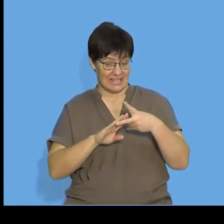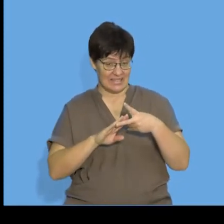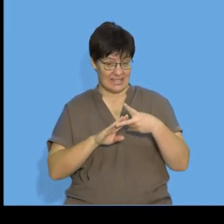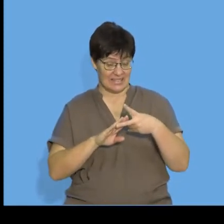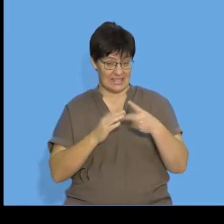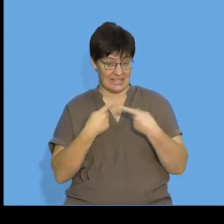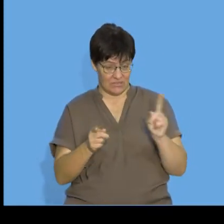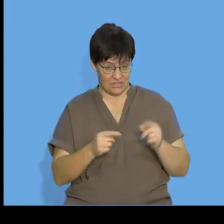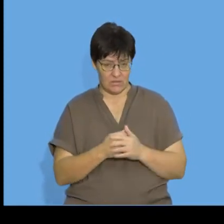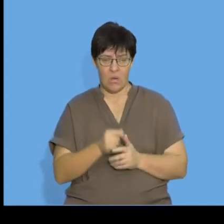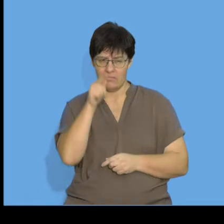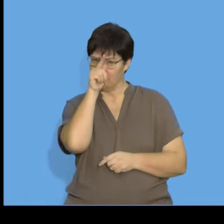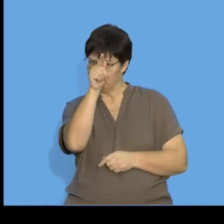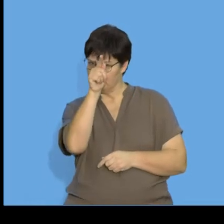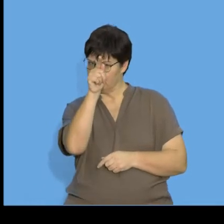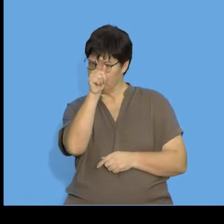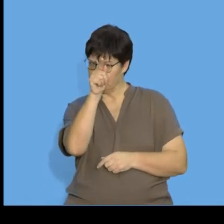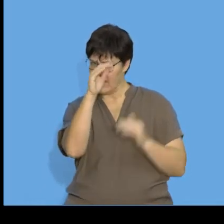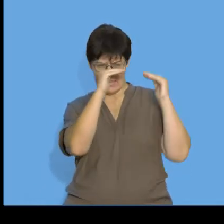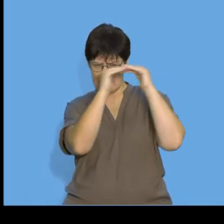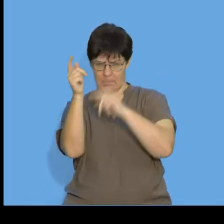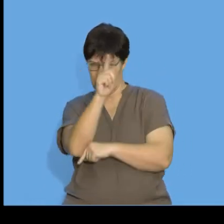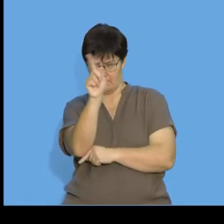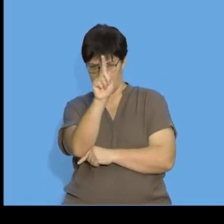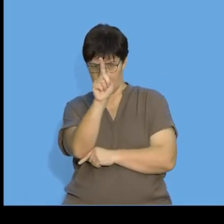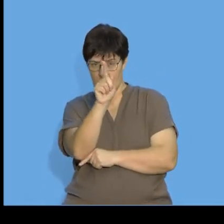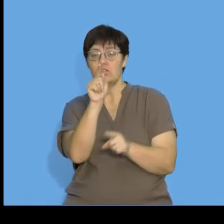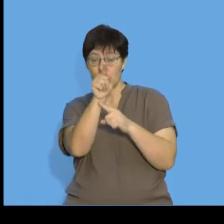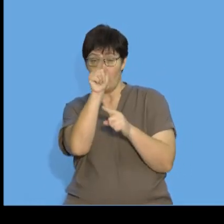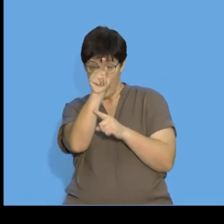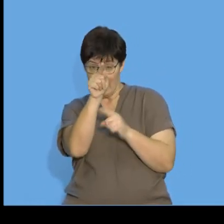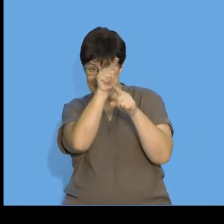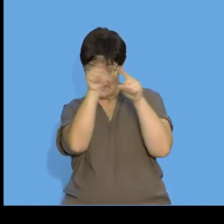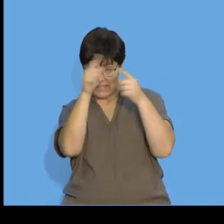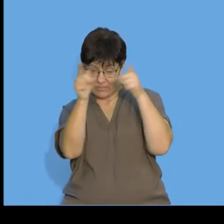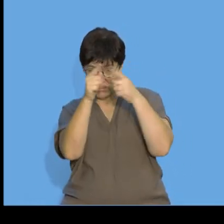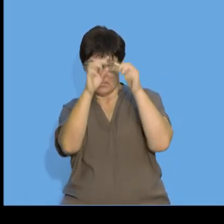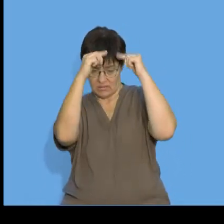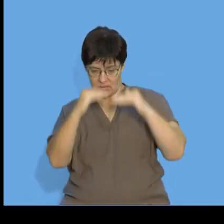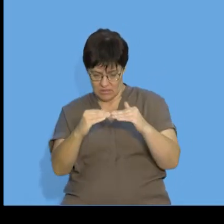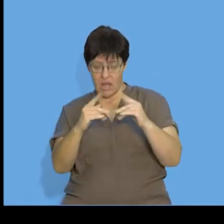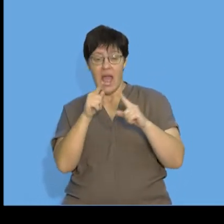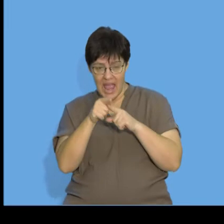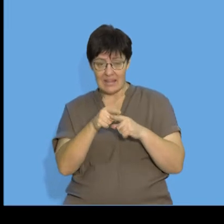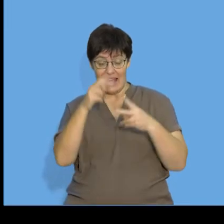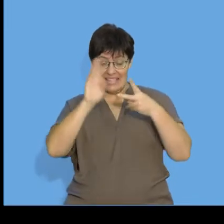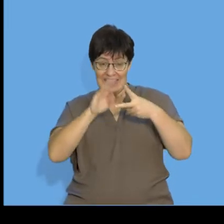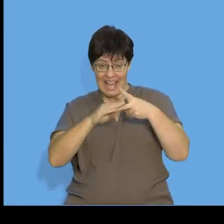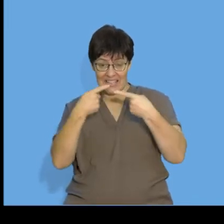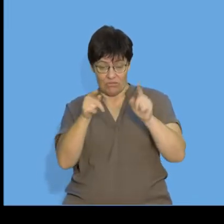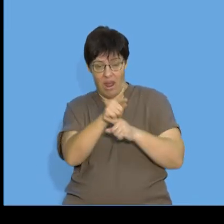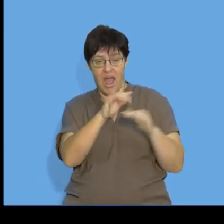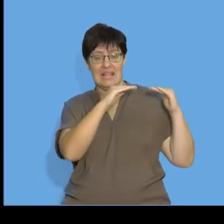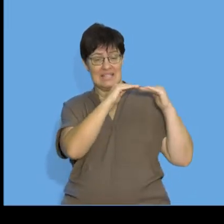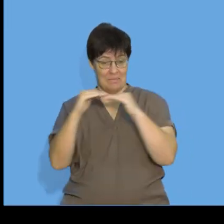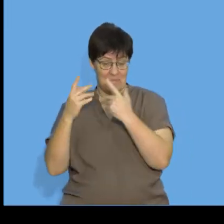second difference by taking the differences of the first differences and if it is